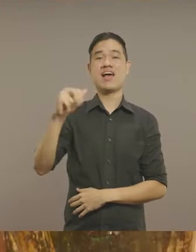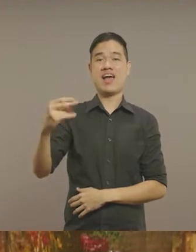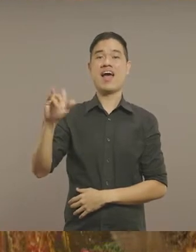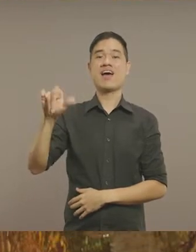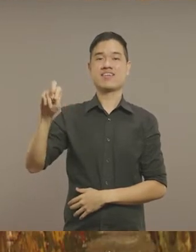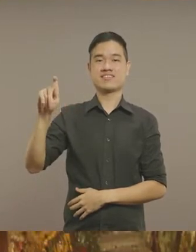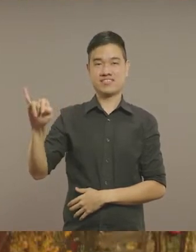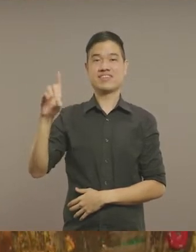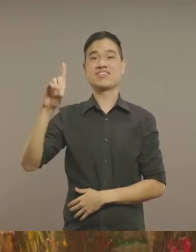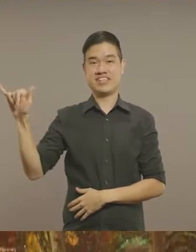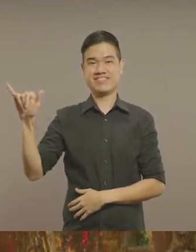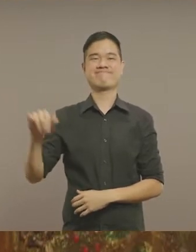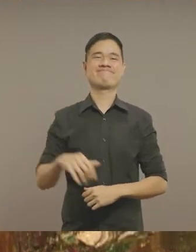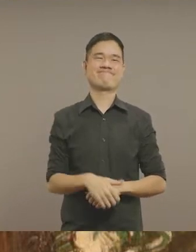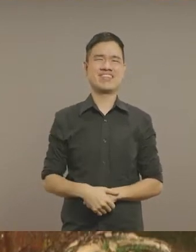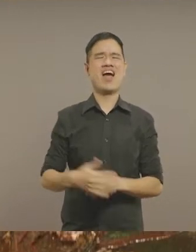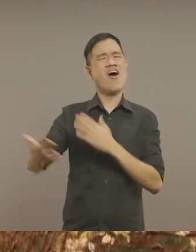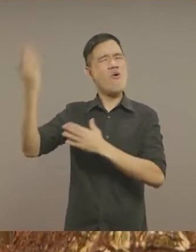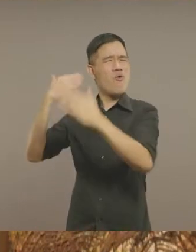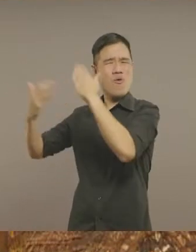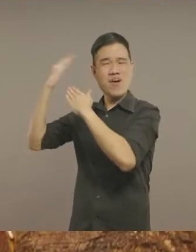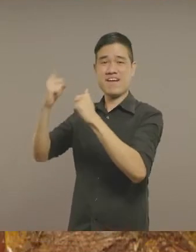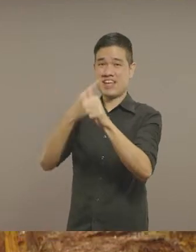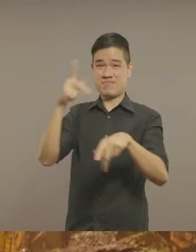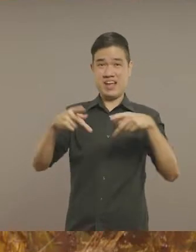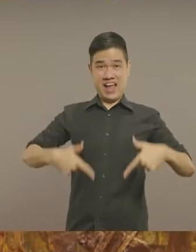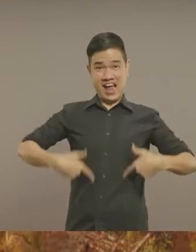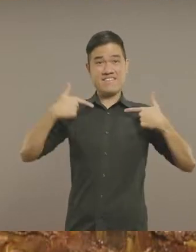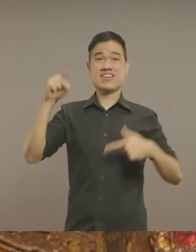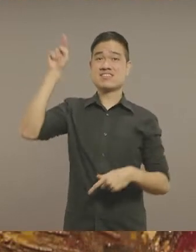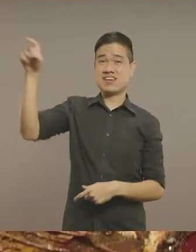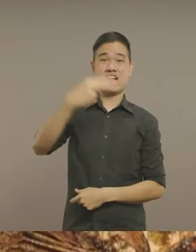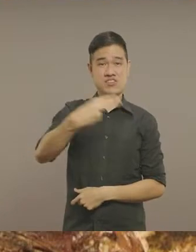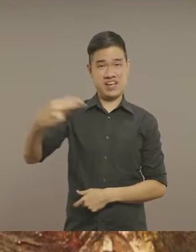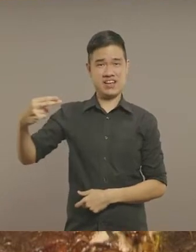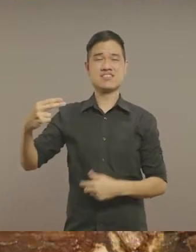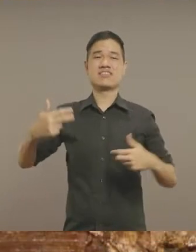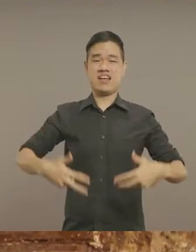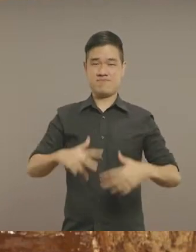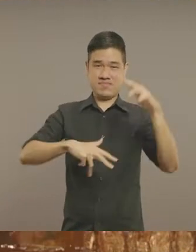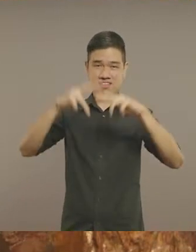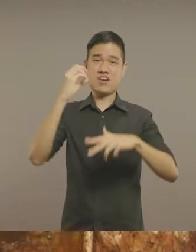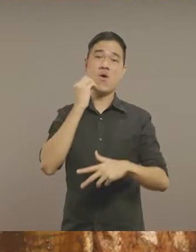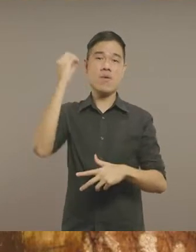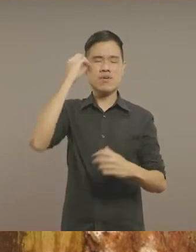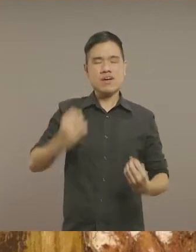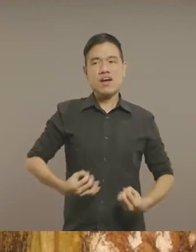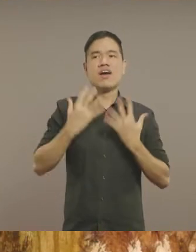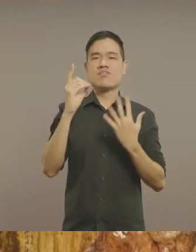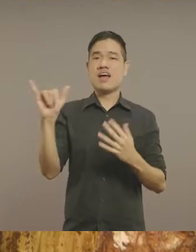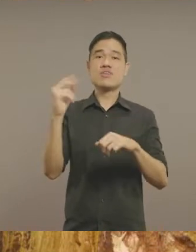With the use of organic materials, she reconstructs the physicality of a home as inspired by Indonesia's indigenous people.